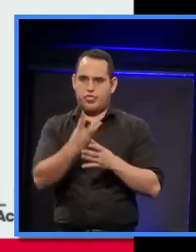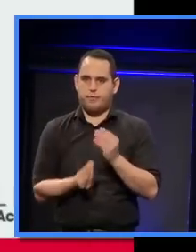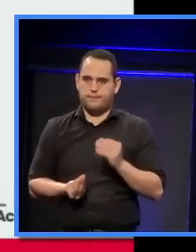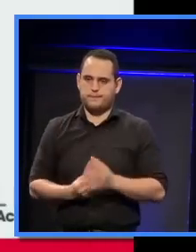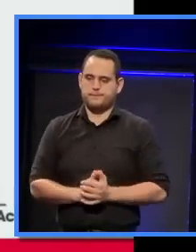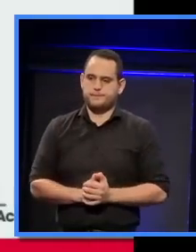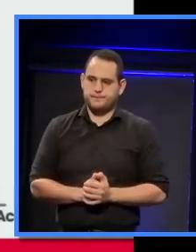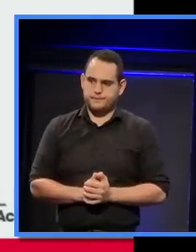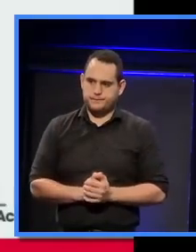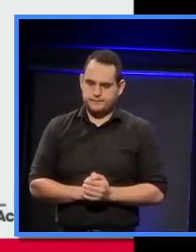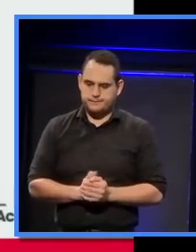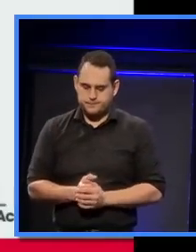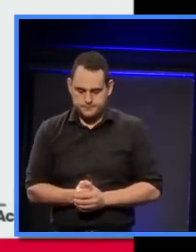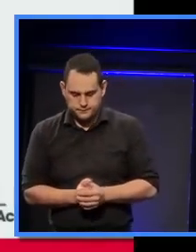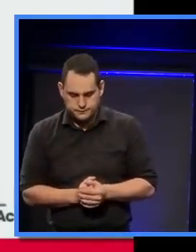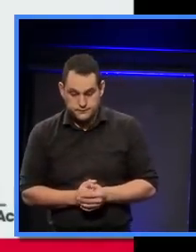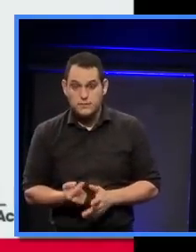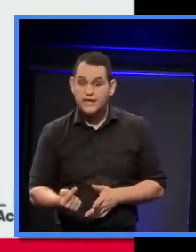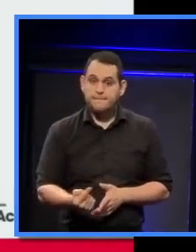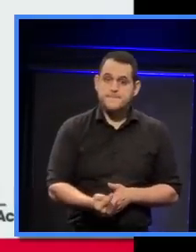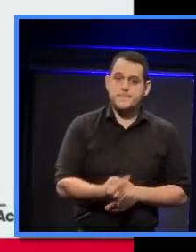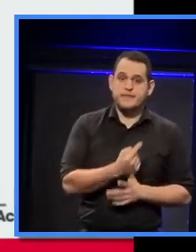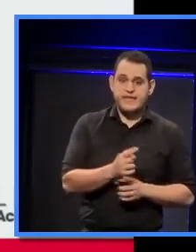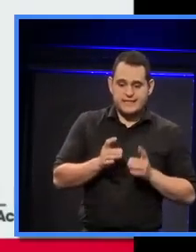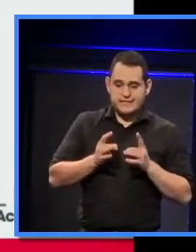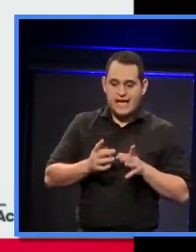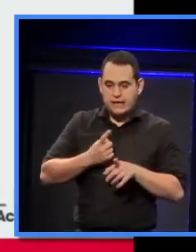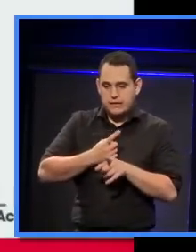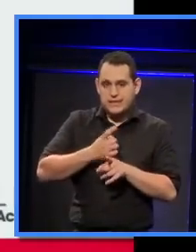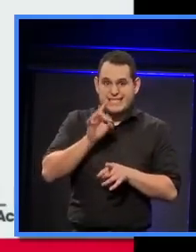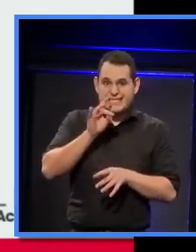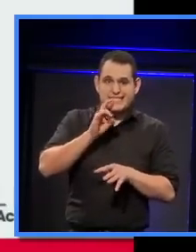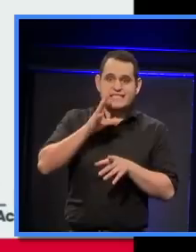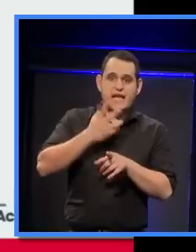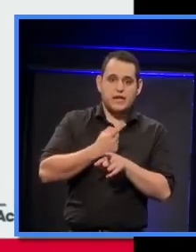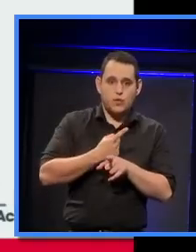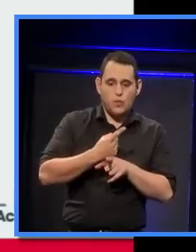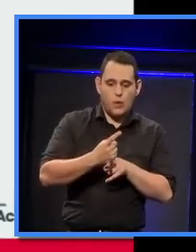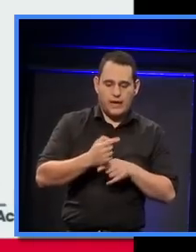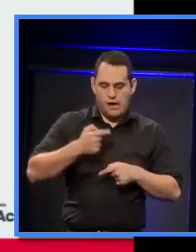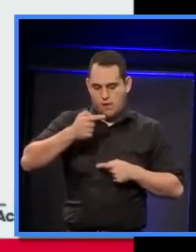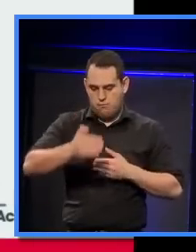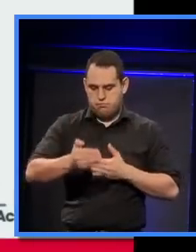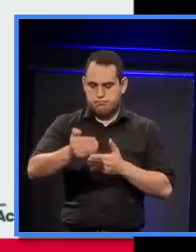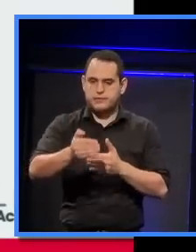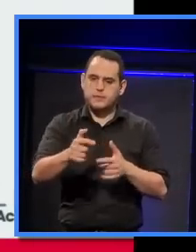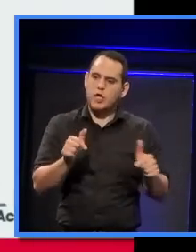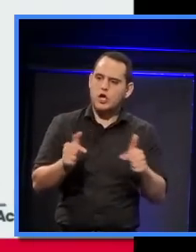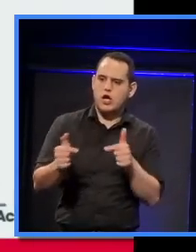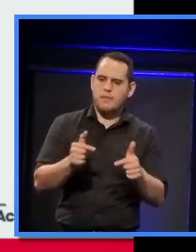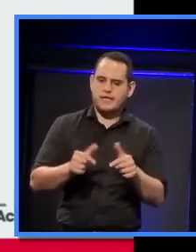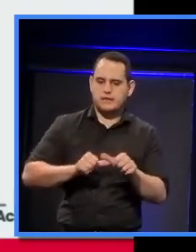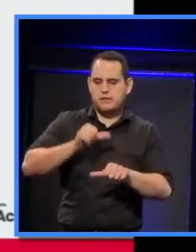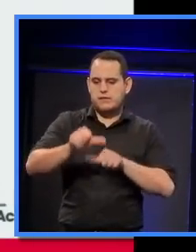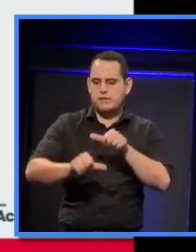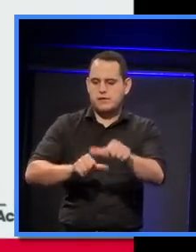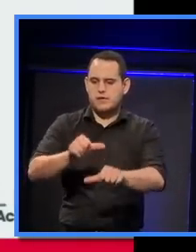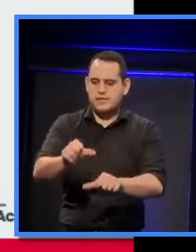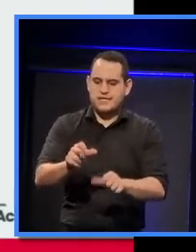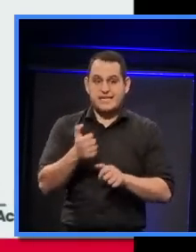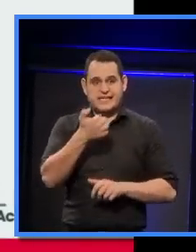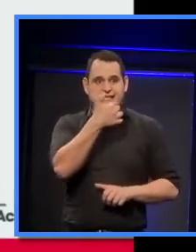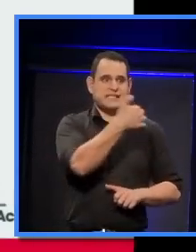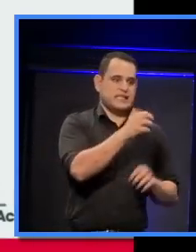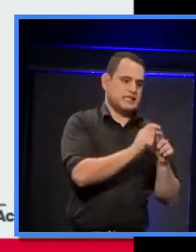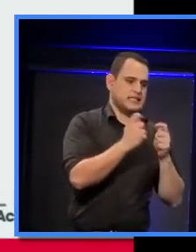commenced a 10-week design competition phase. We had, as I mentioned, six